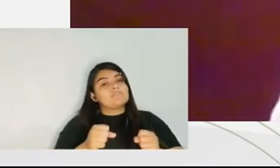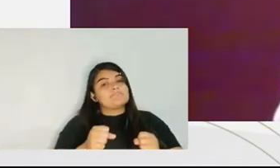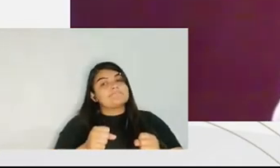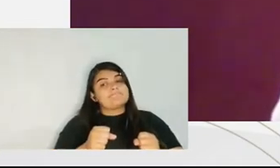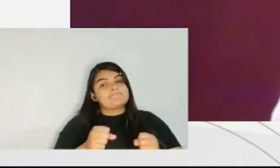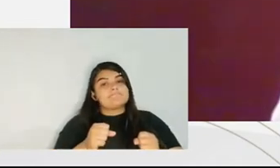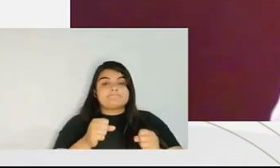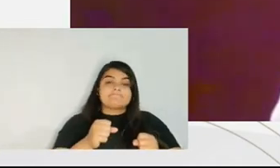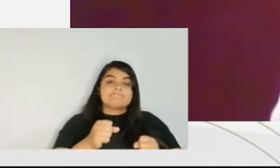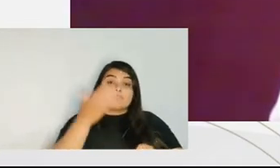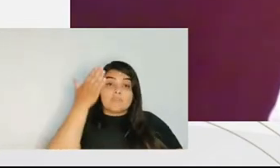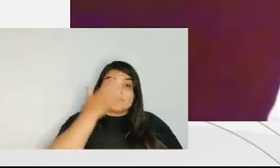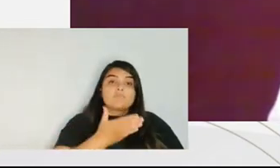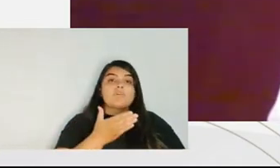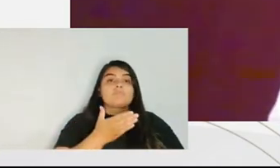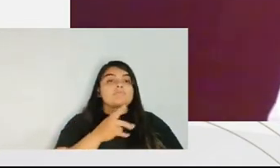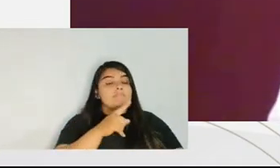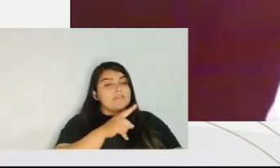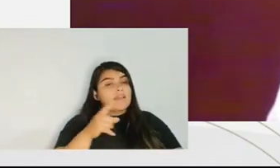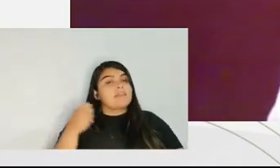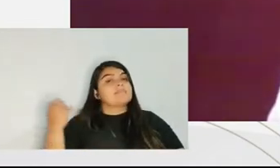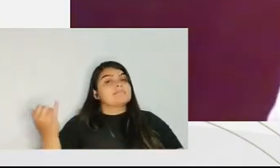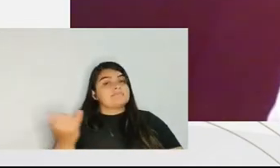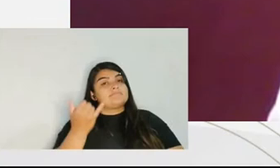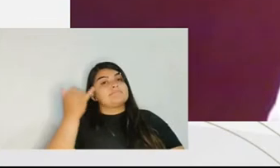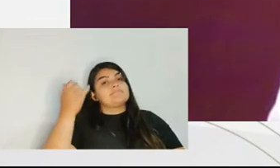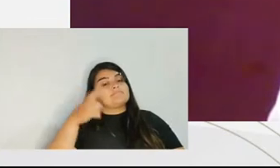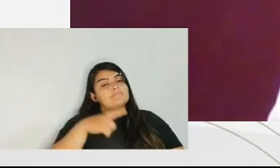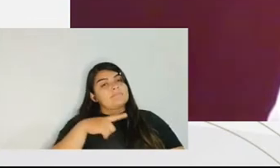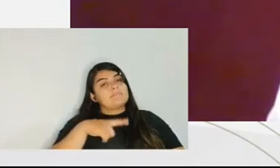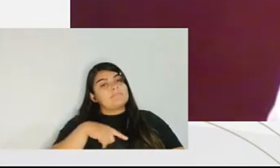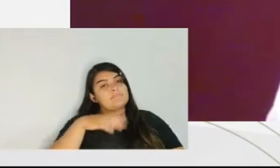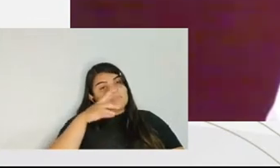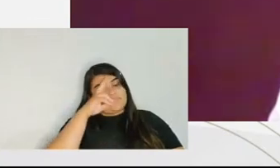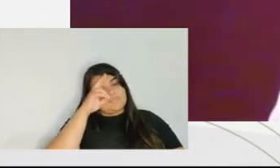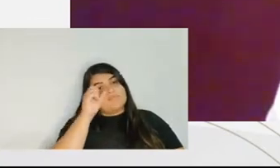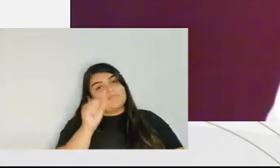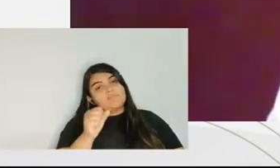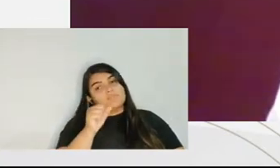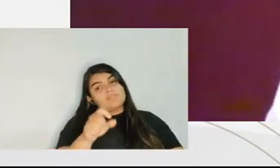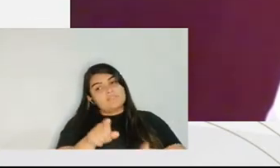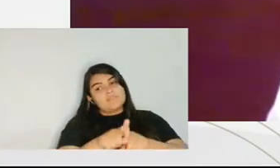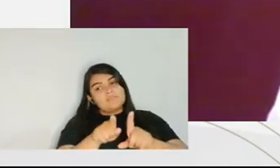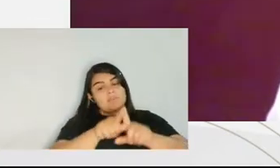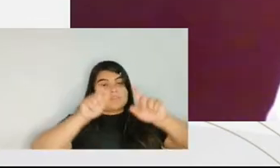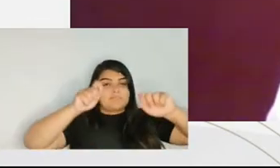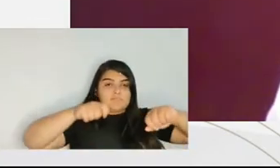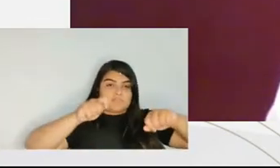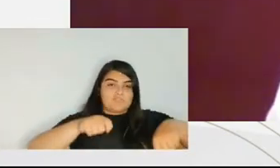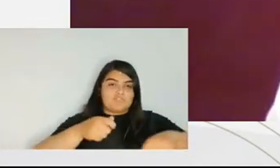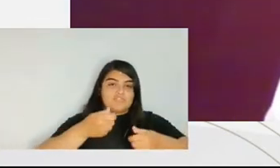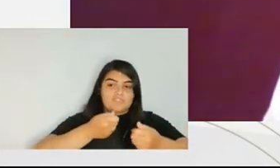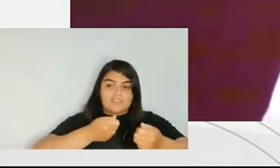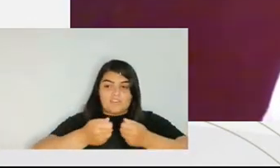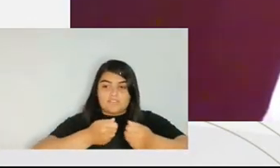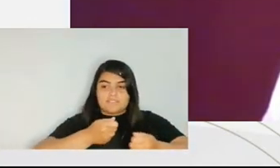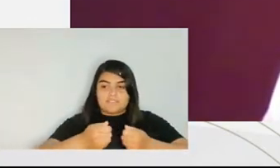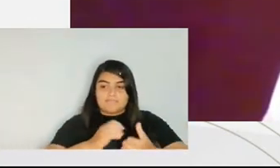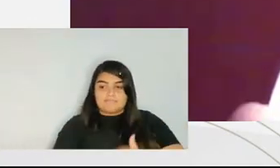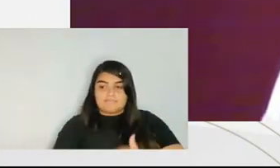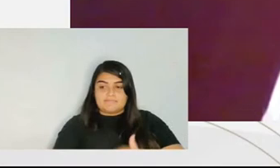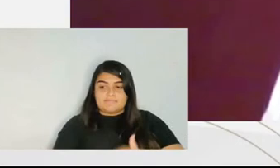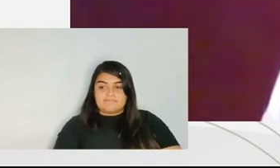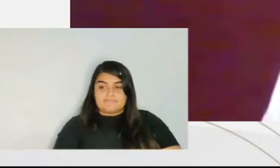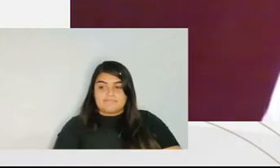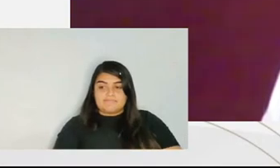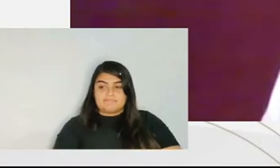accepting all the improvement in the criminal sentencing, and we should have more effectiveness for